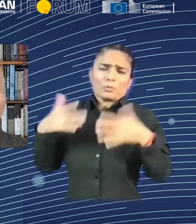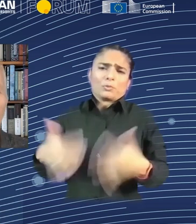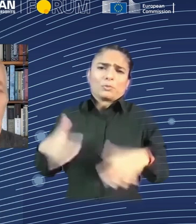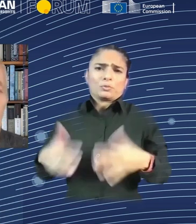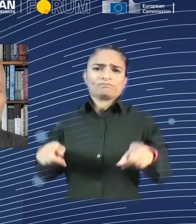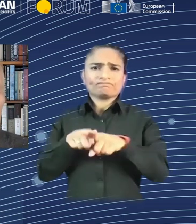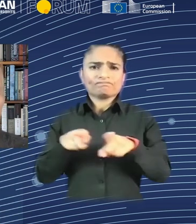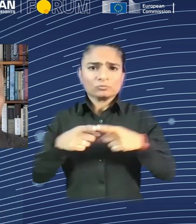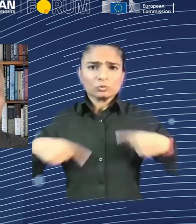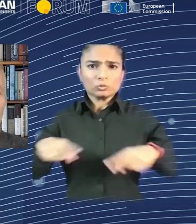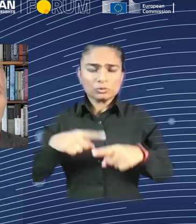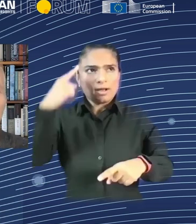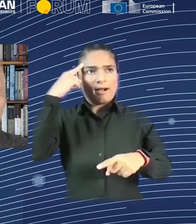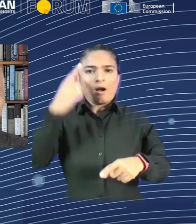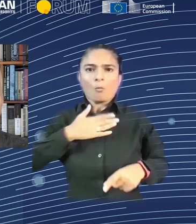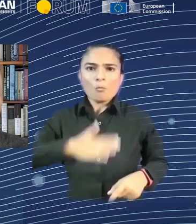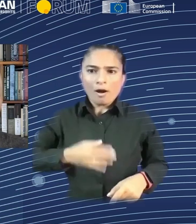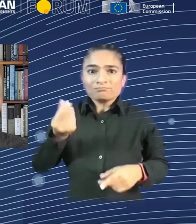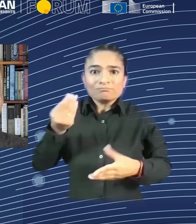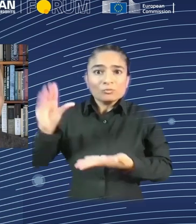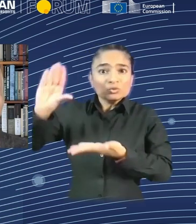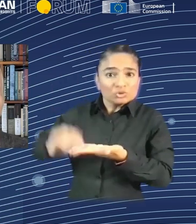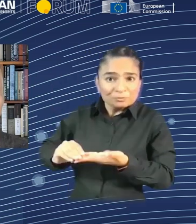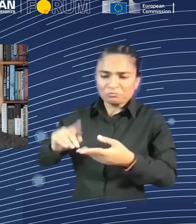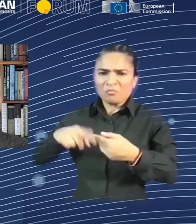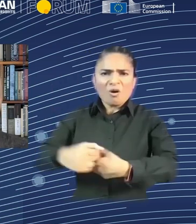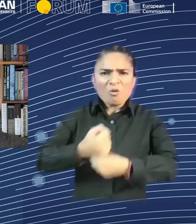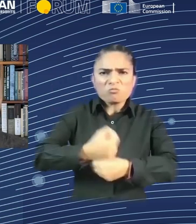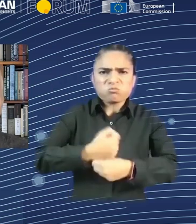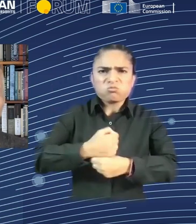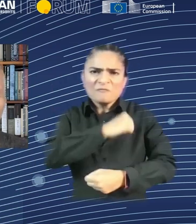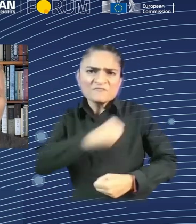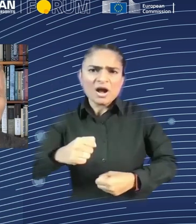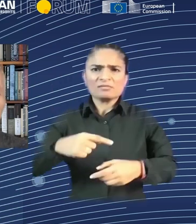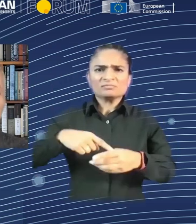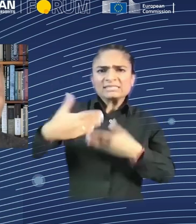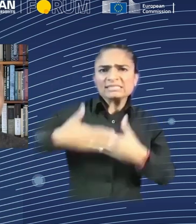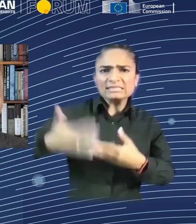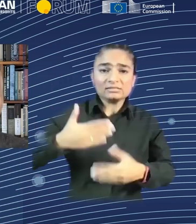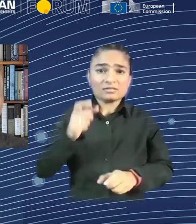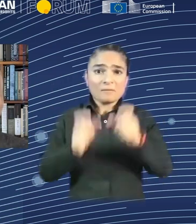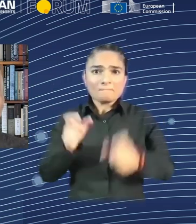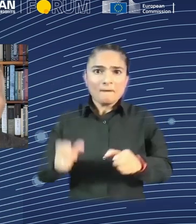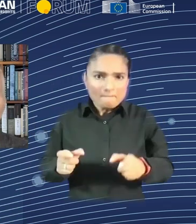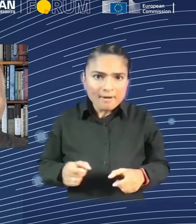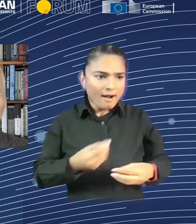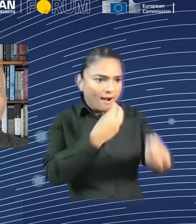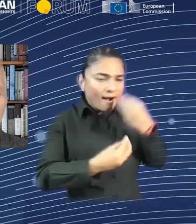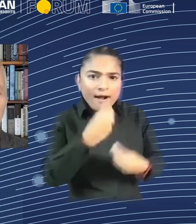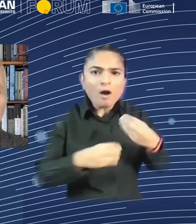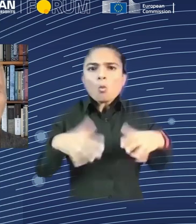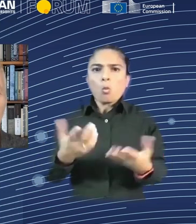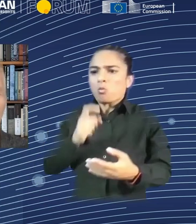will be augmented by AI or replaced by it. And I think we're still early in this revolution. So AI's power